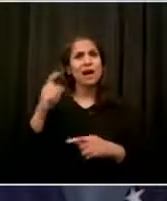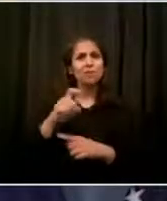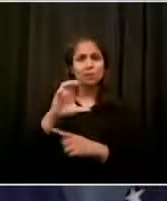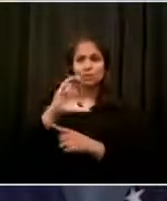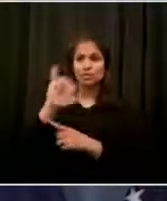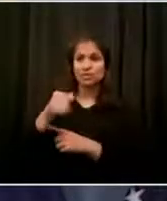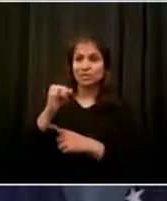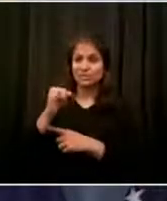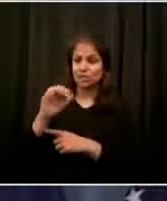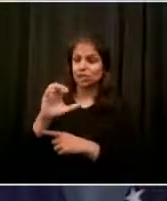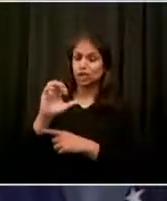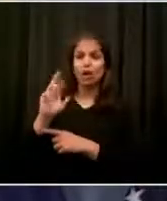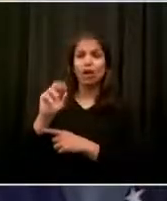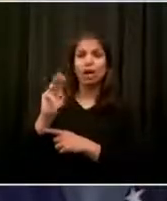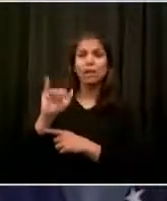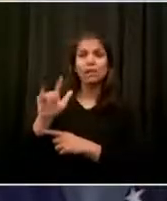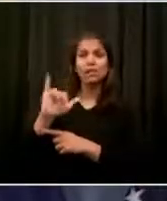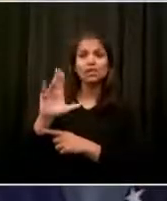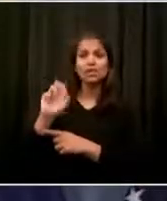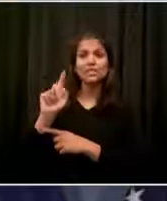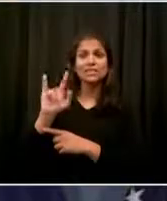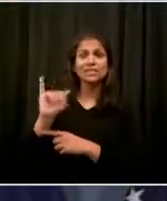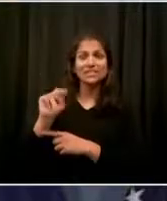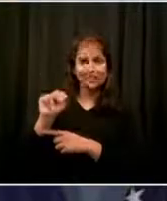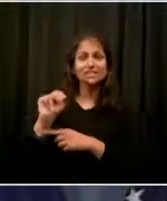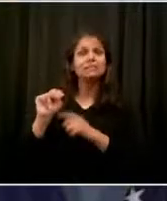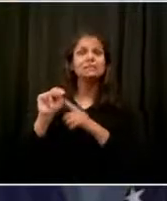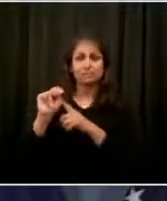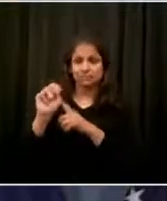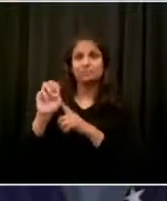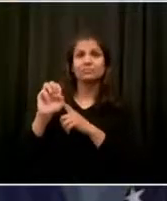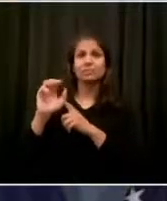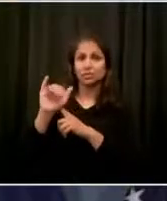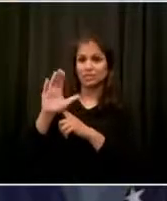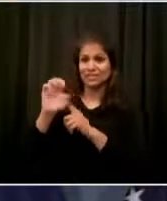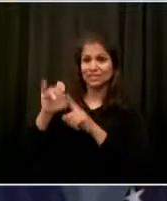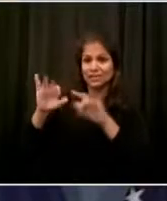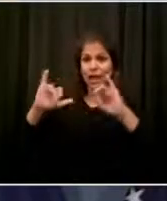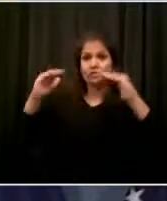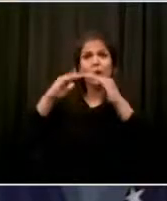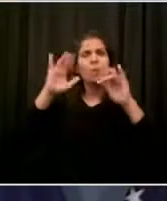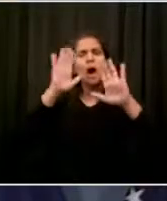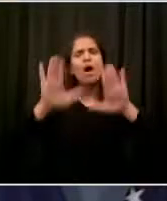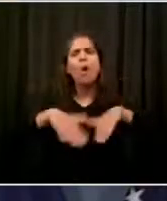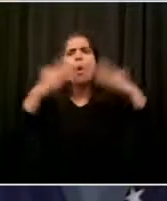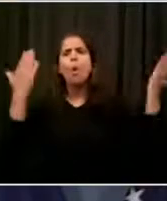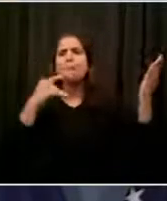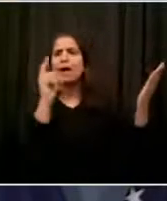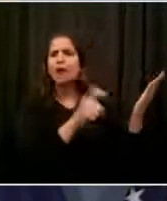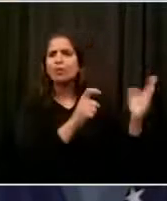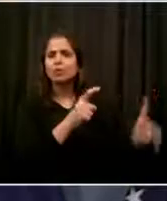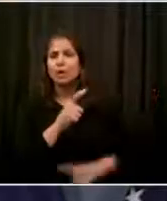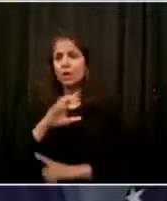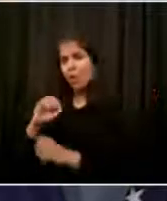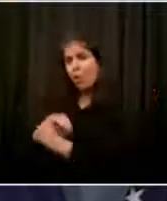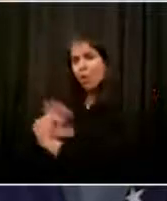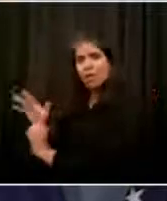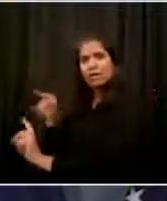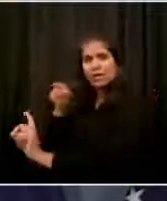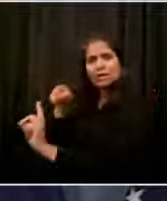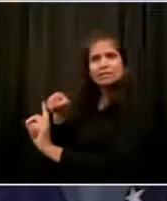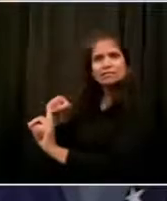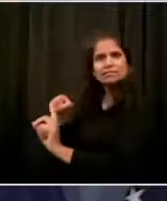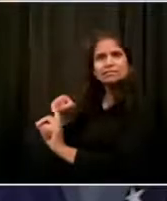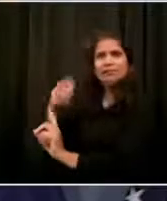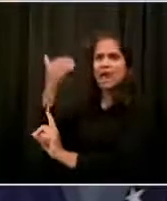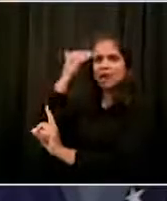largely out of commission because of coronavirus. Hopefully that's going to change now. We're going to be able to do things as the city comes